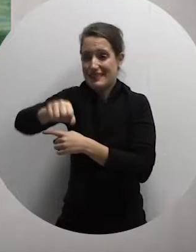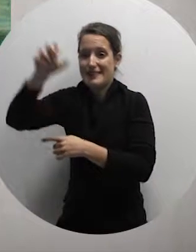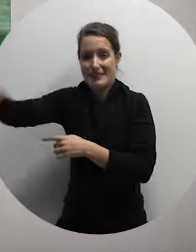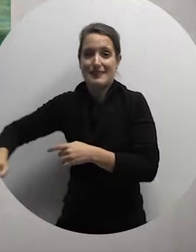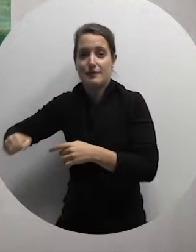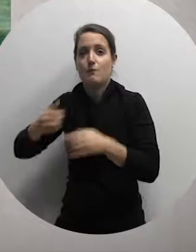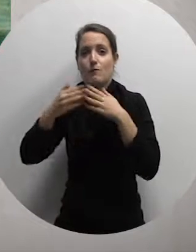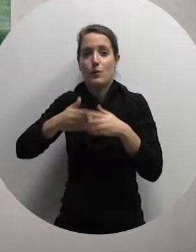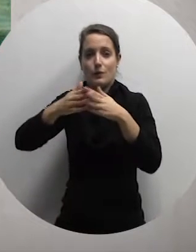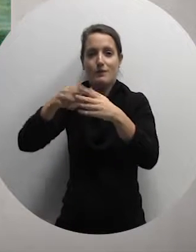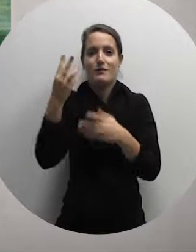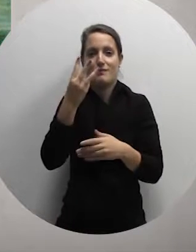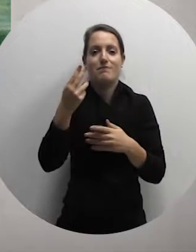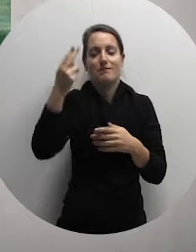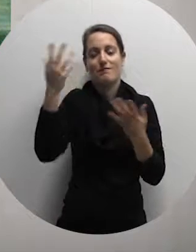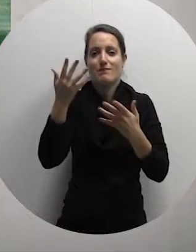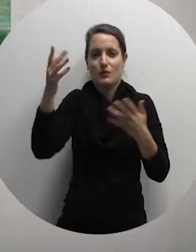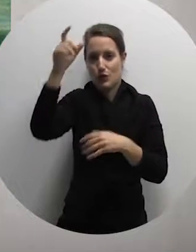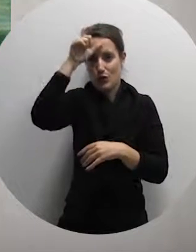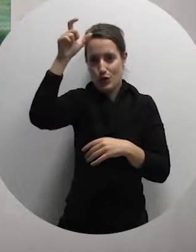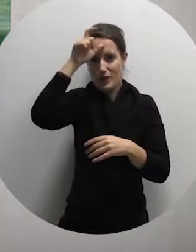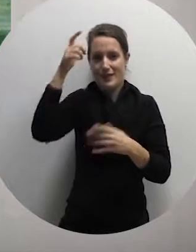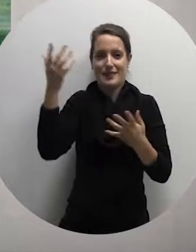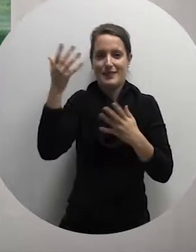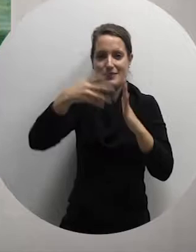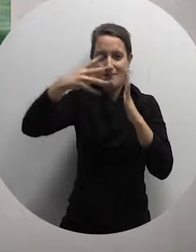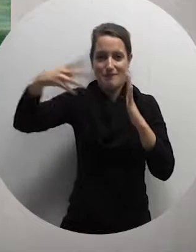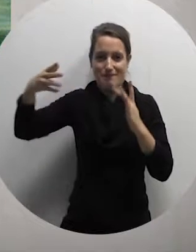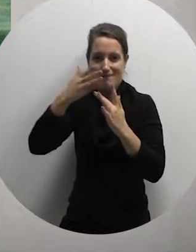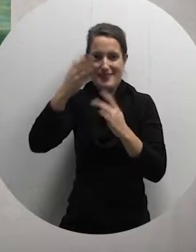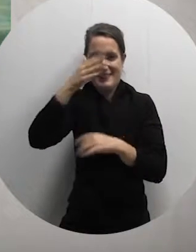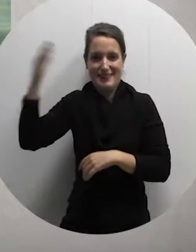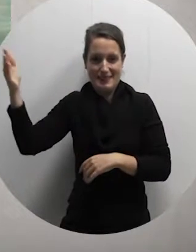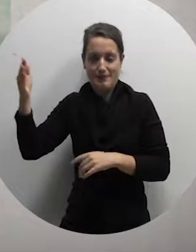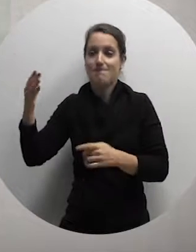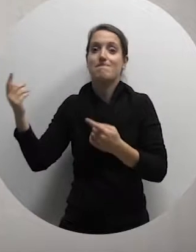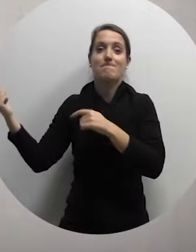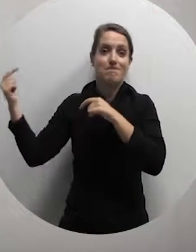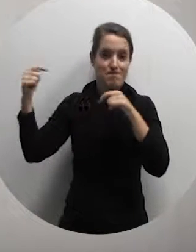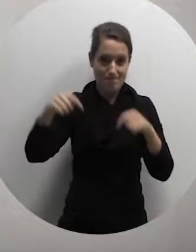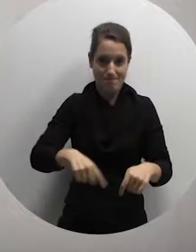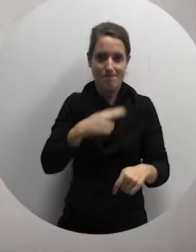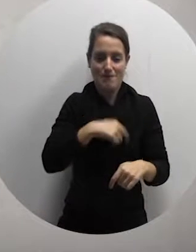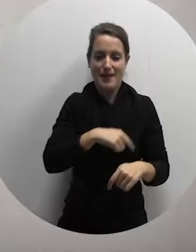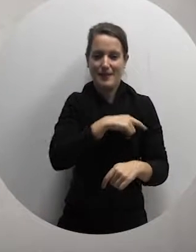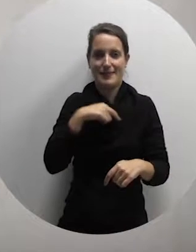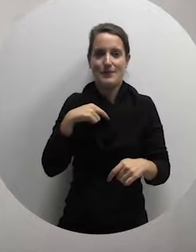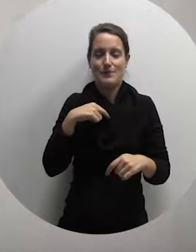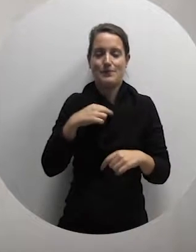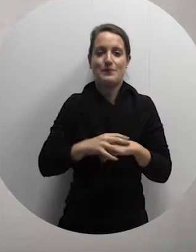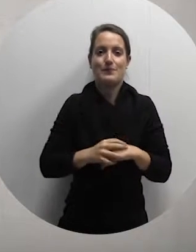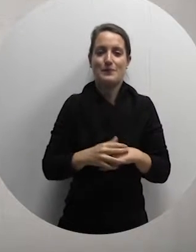three large Turkish vessels which had been captured in the Levant. In 1757,